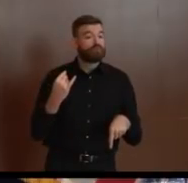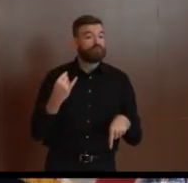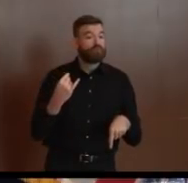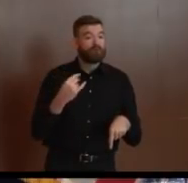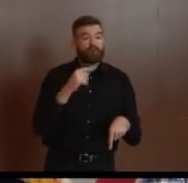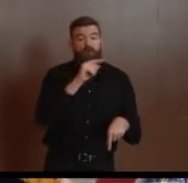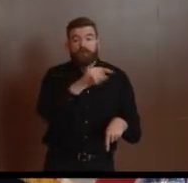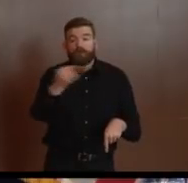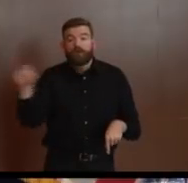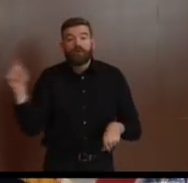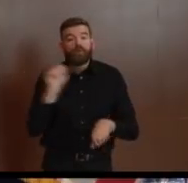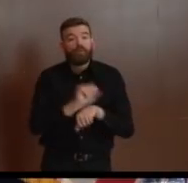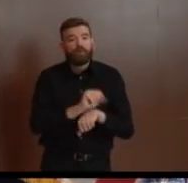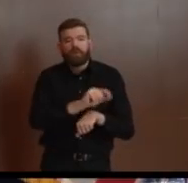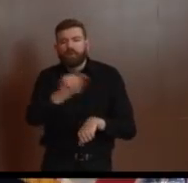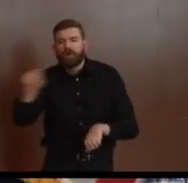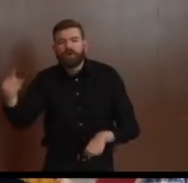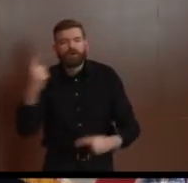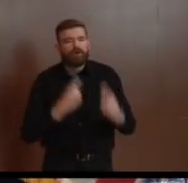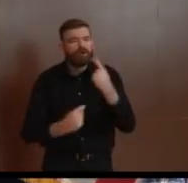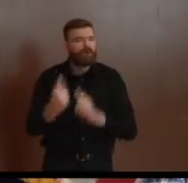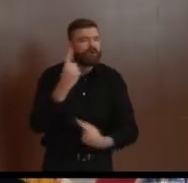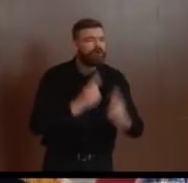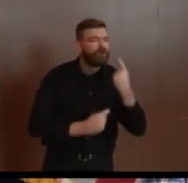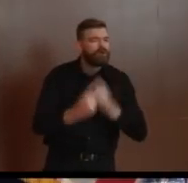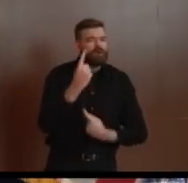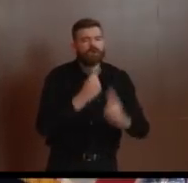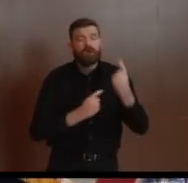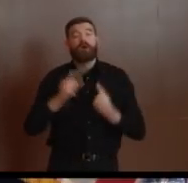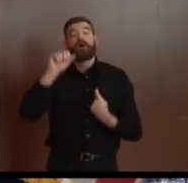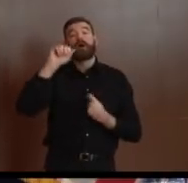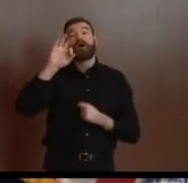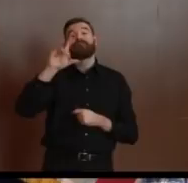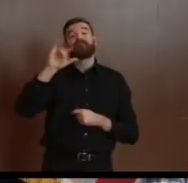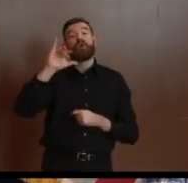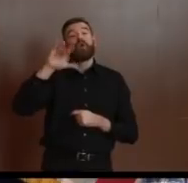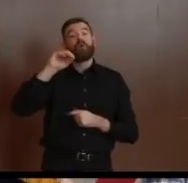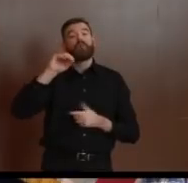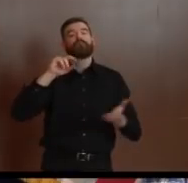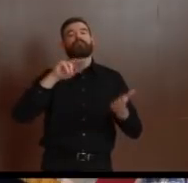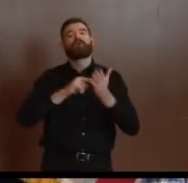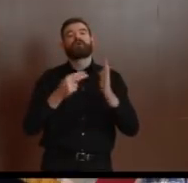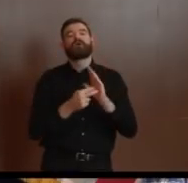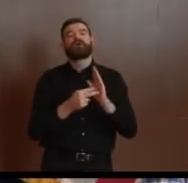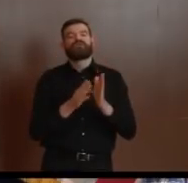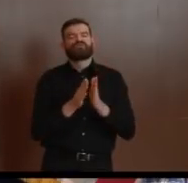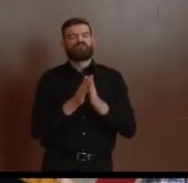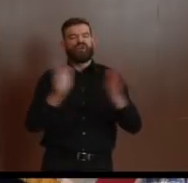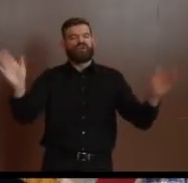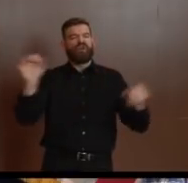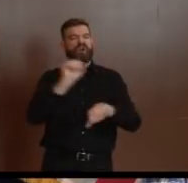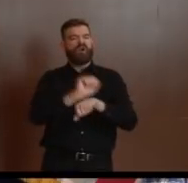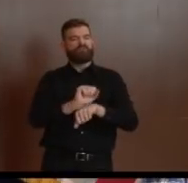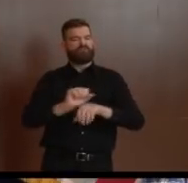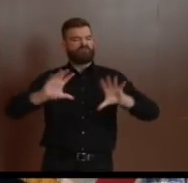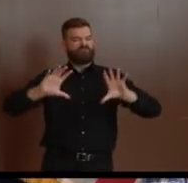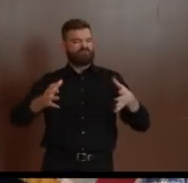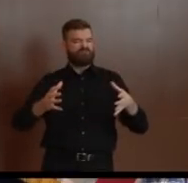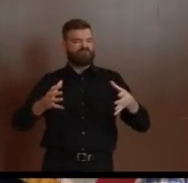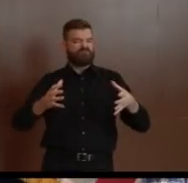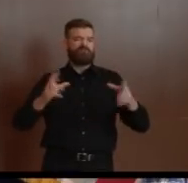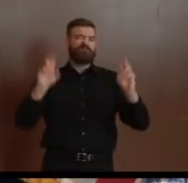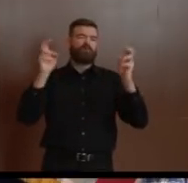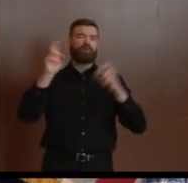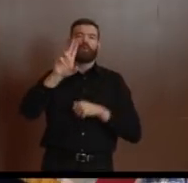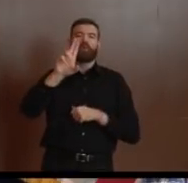-CIO is a very broad labor umbrella, and it includes everything from bricklayers to retail workers